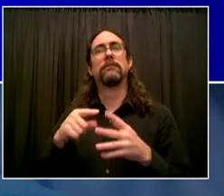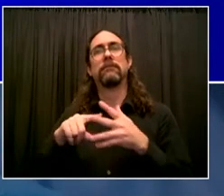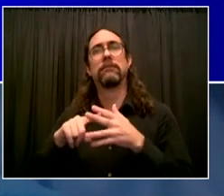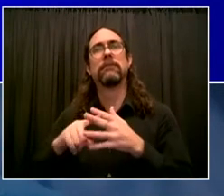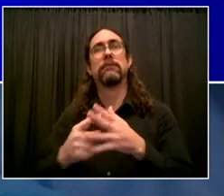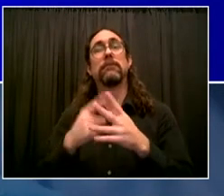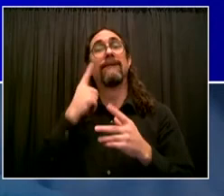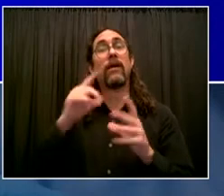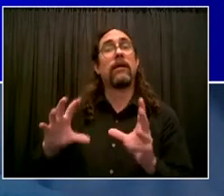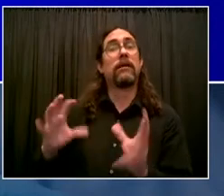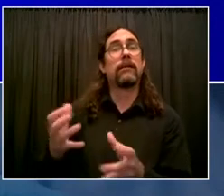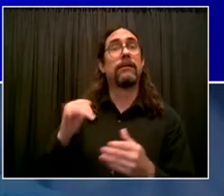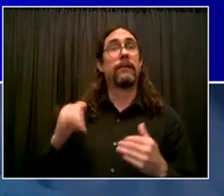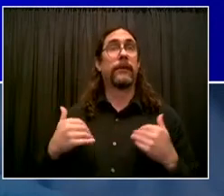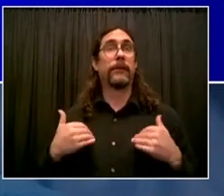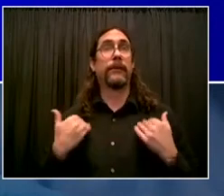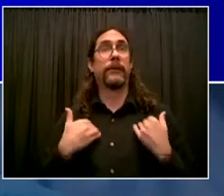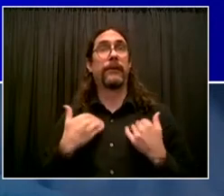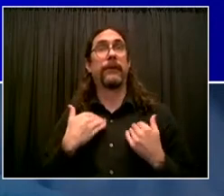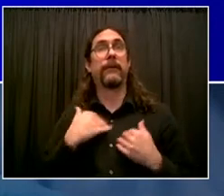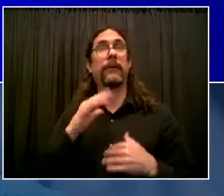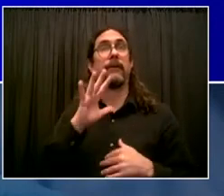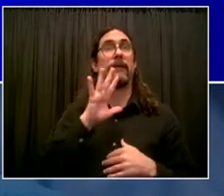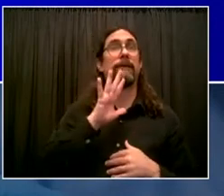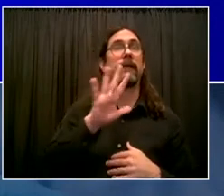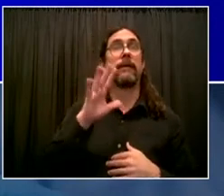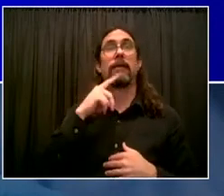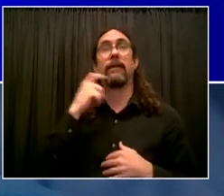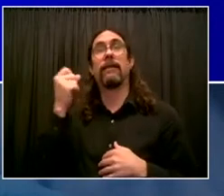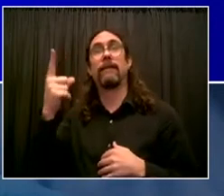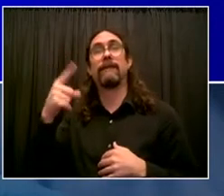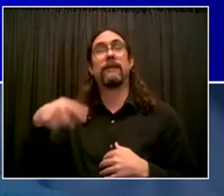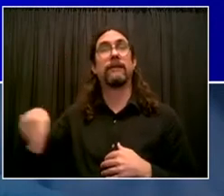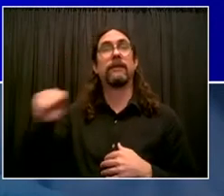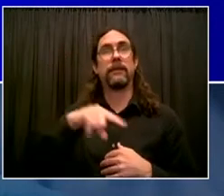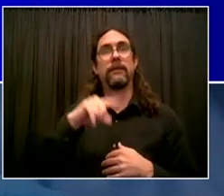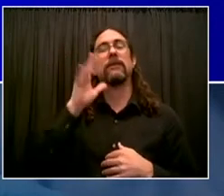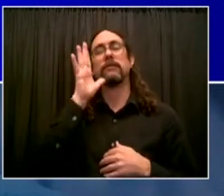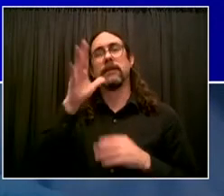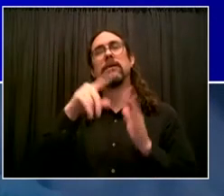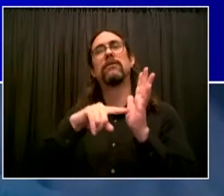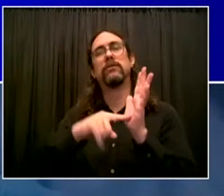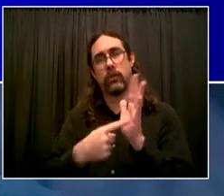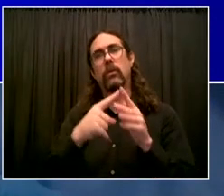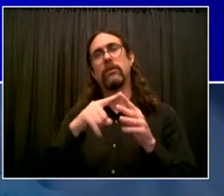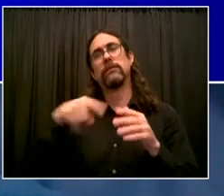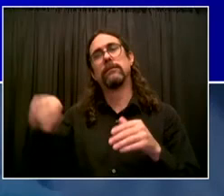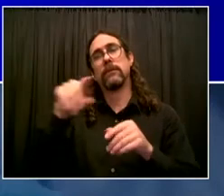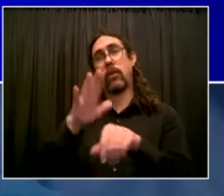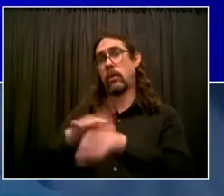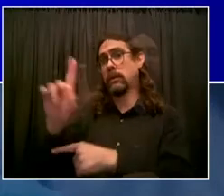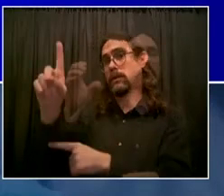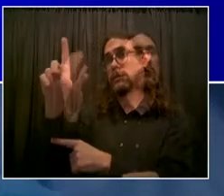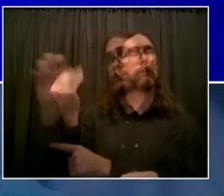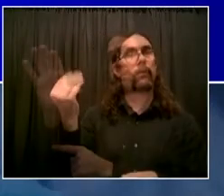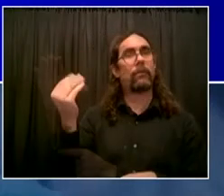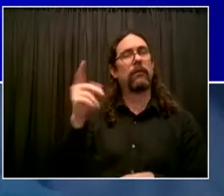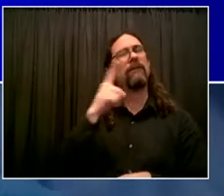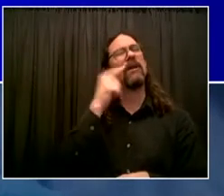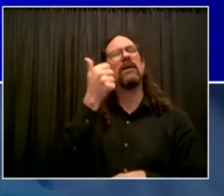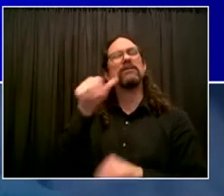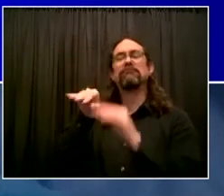guidelines for Key to NYC, starting on December 14th. So this is, again, one dose now because it's a new vaccination.